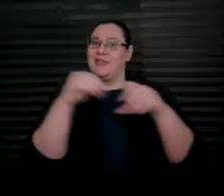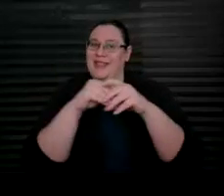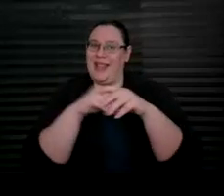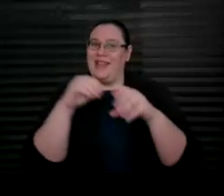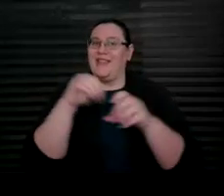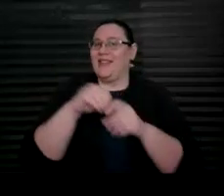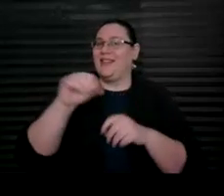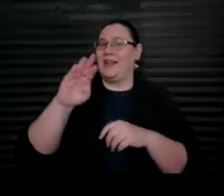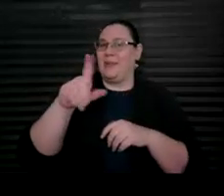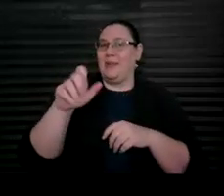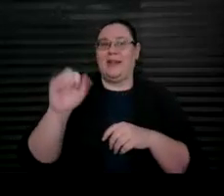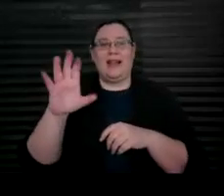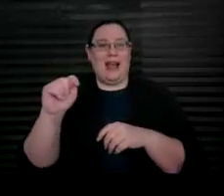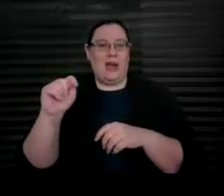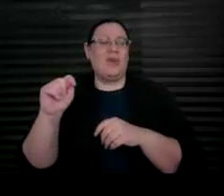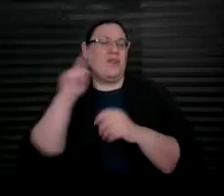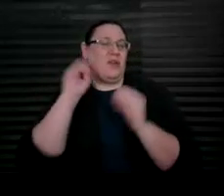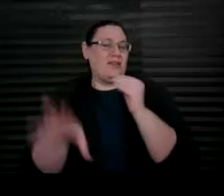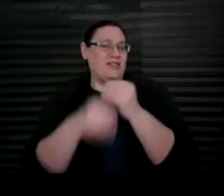provide additional information.